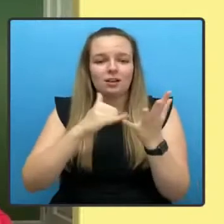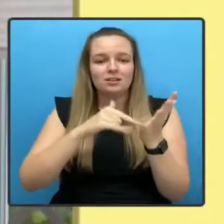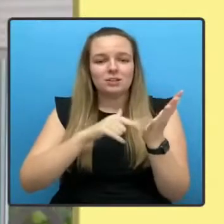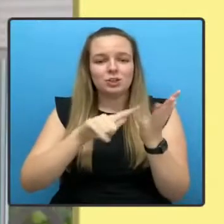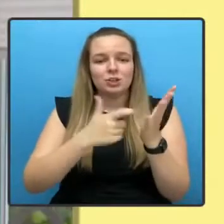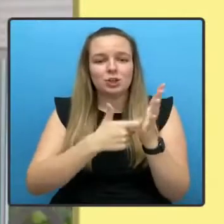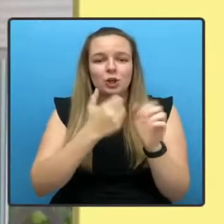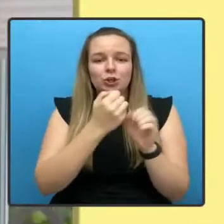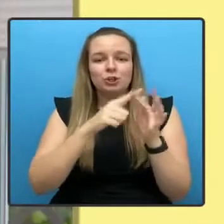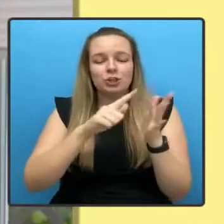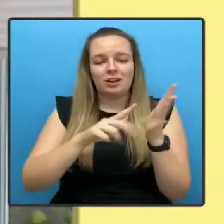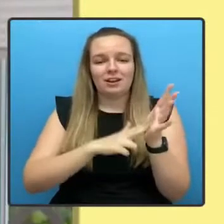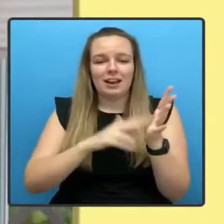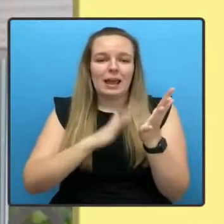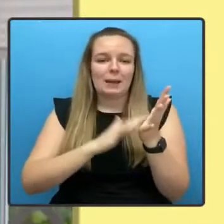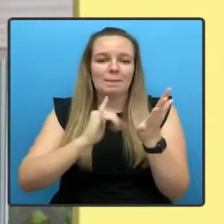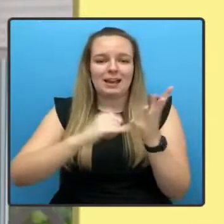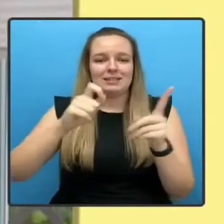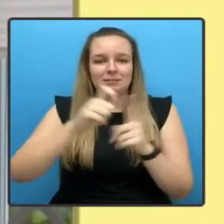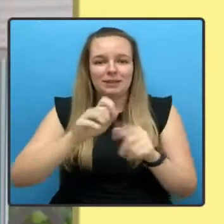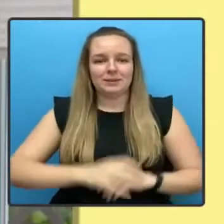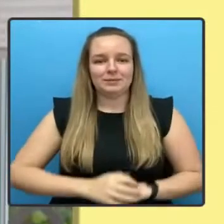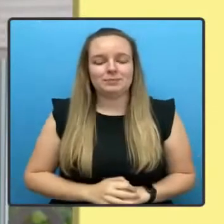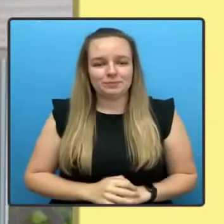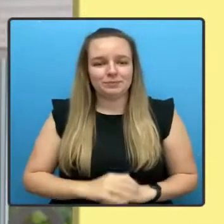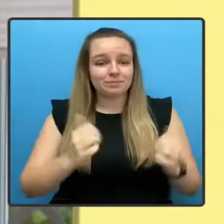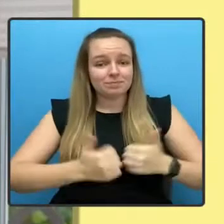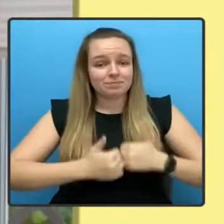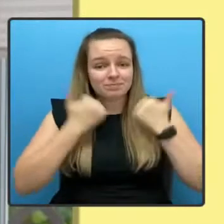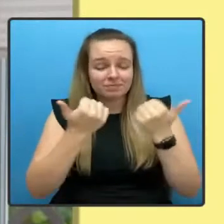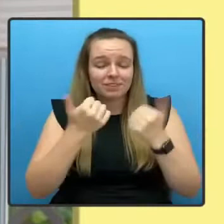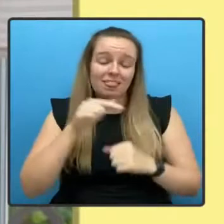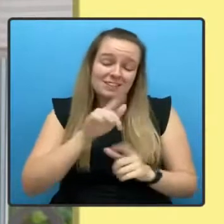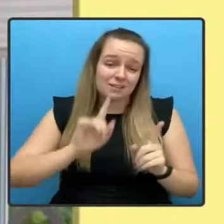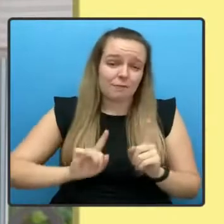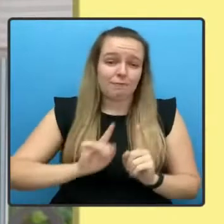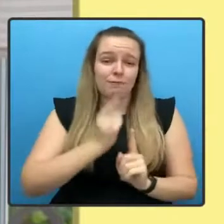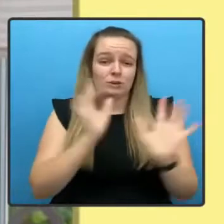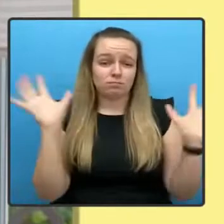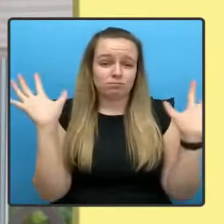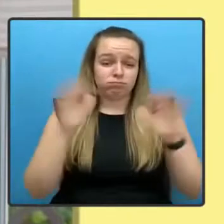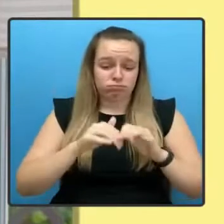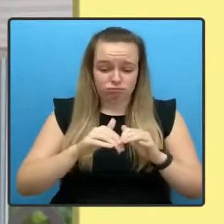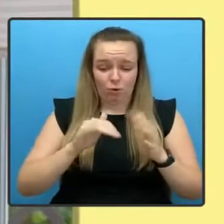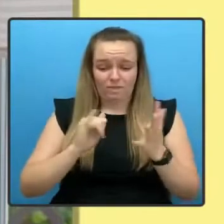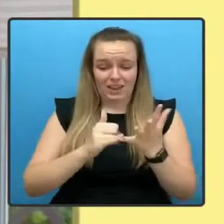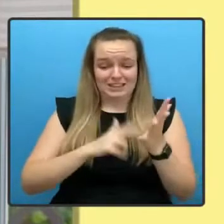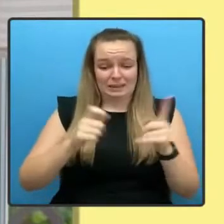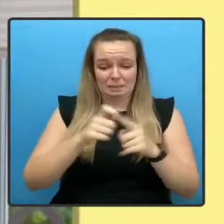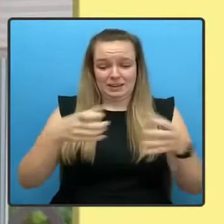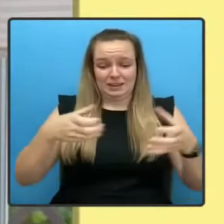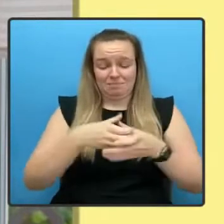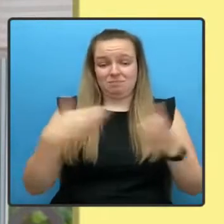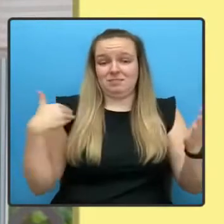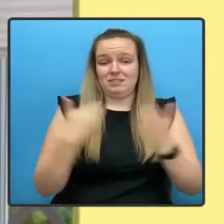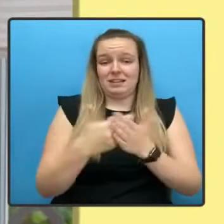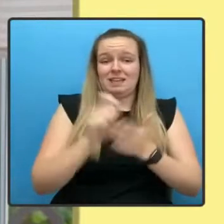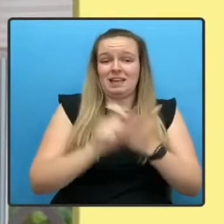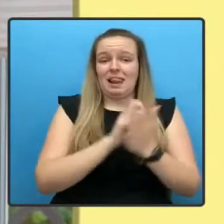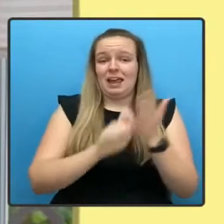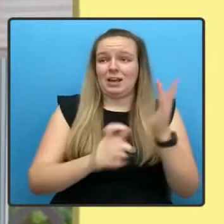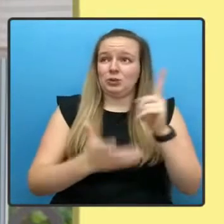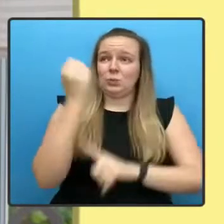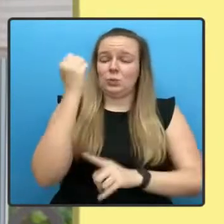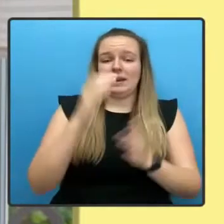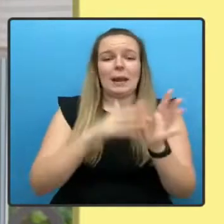Good morning. This is the first gathering of the SNP since our election victory in May. So let me begin with a